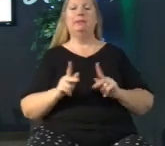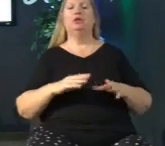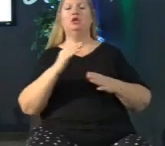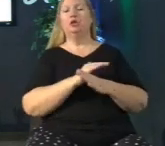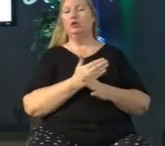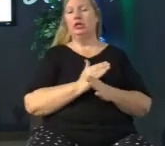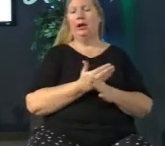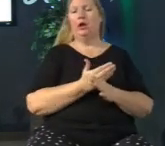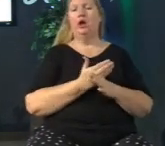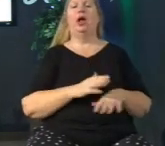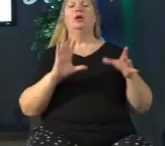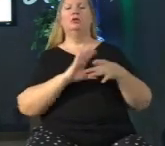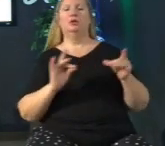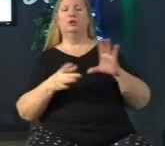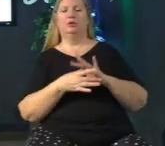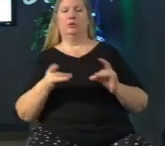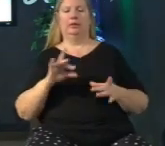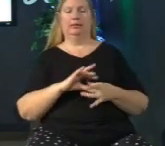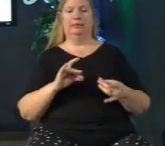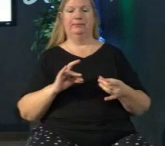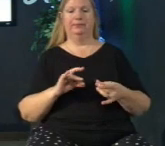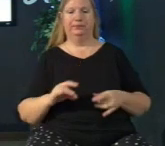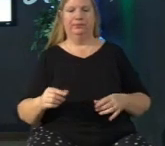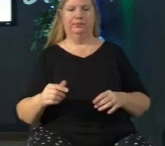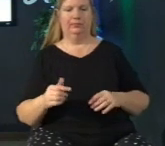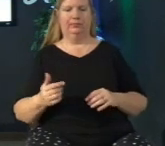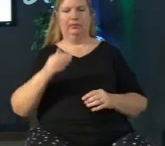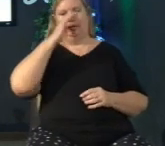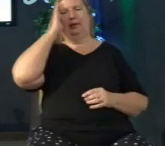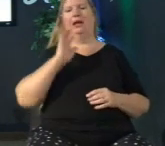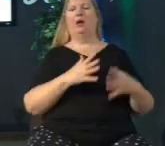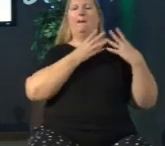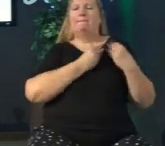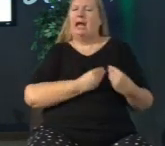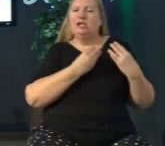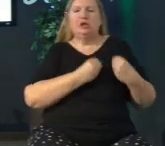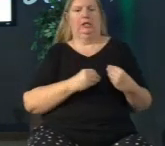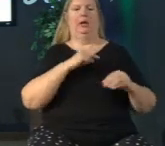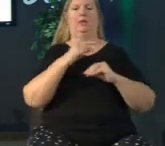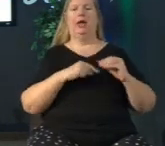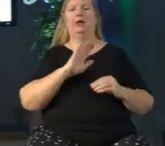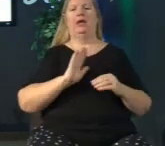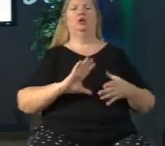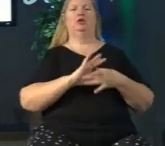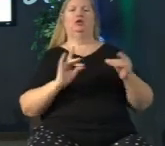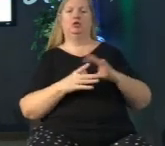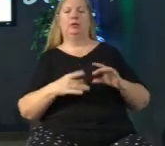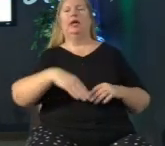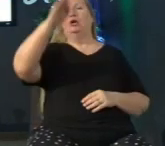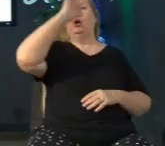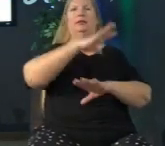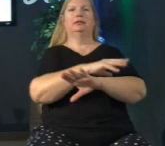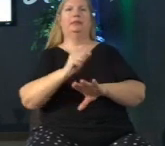single one who has been up here has been passionate about what god has called them into and how